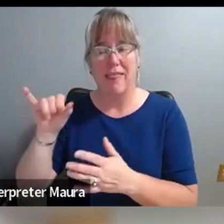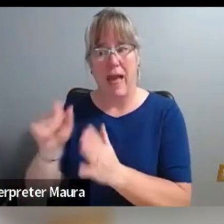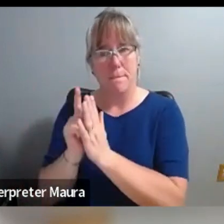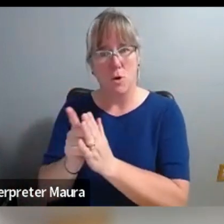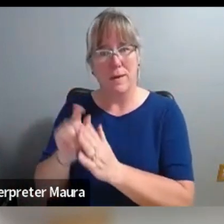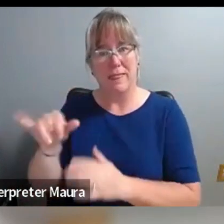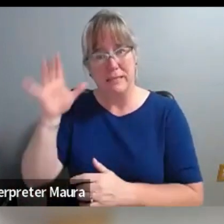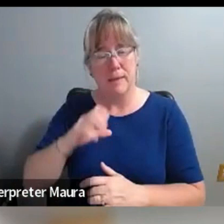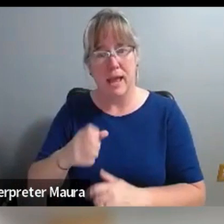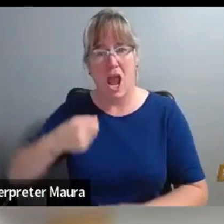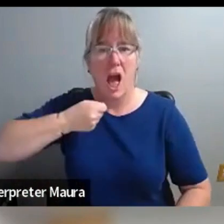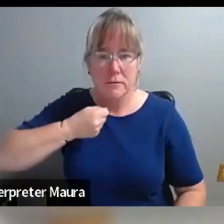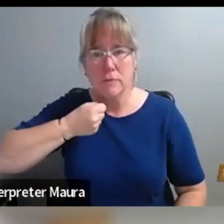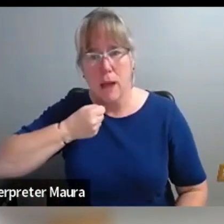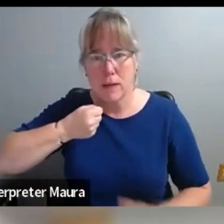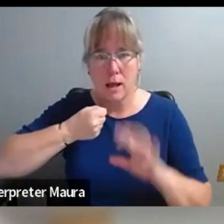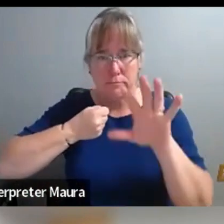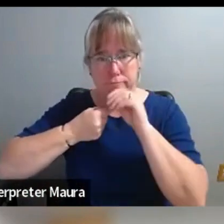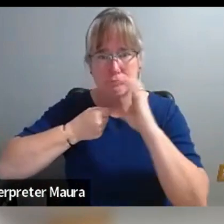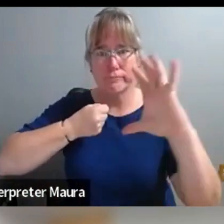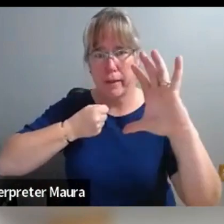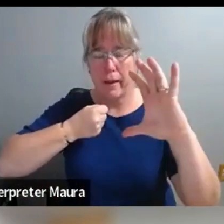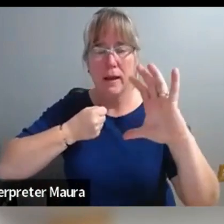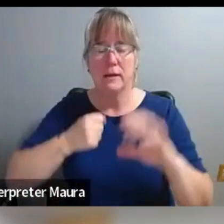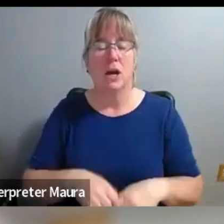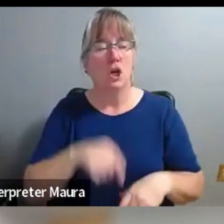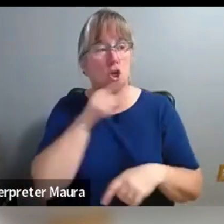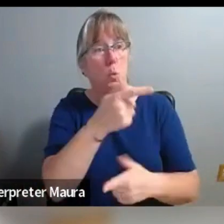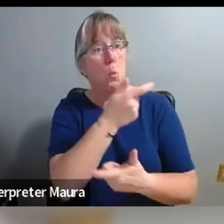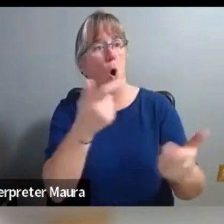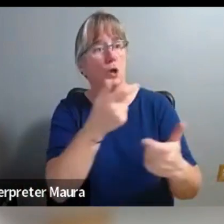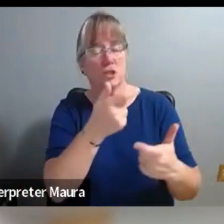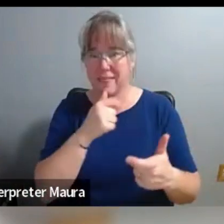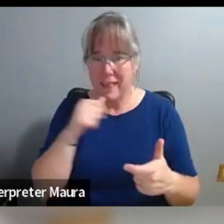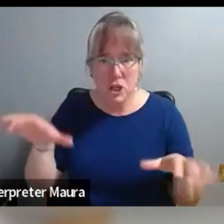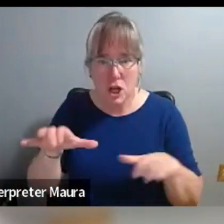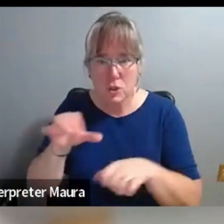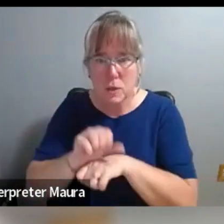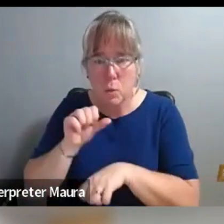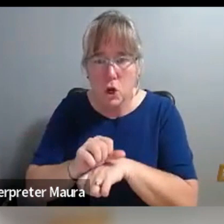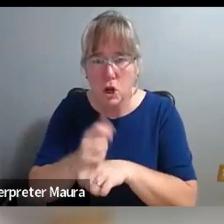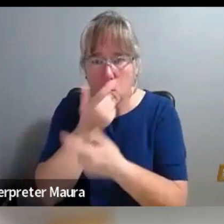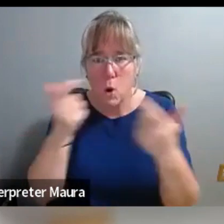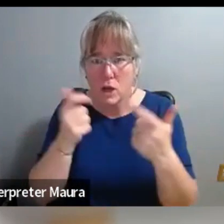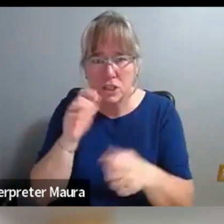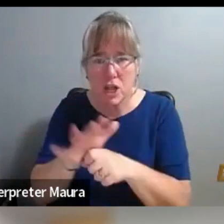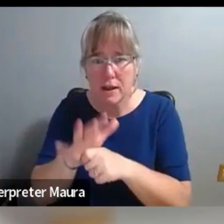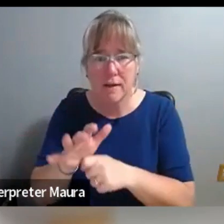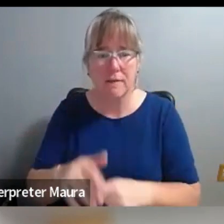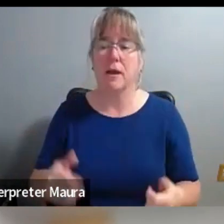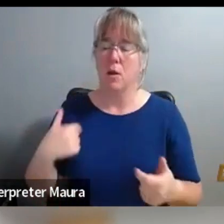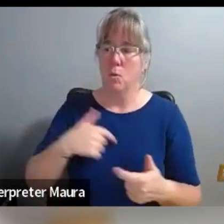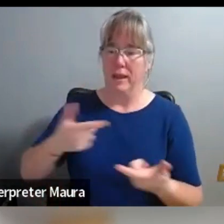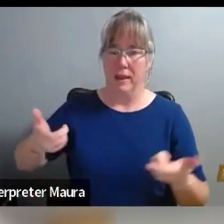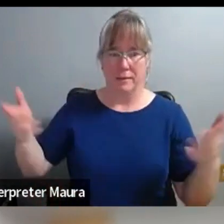with this bullhorn says, you know, spectating is not doing the work. And we all had a conversation about that at some point. I